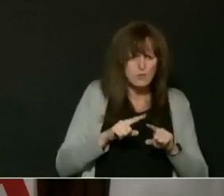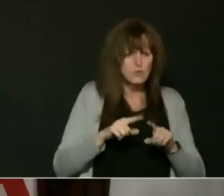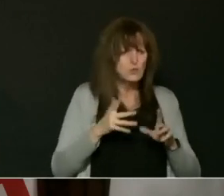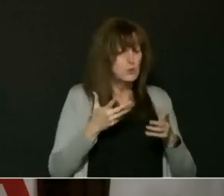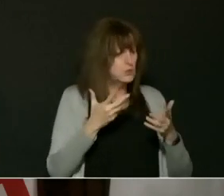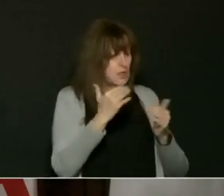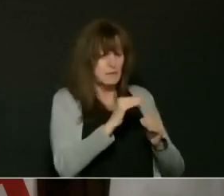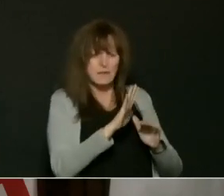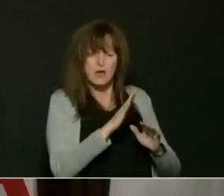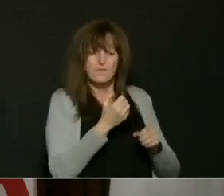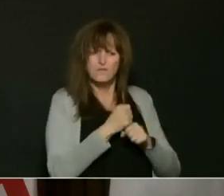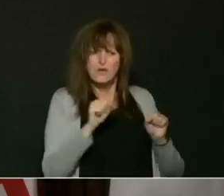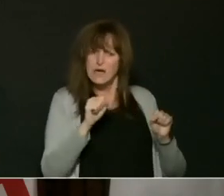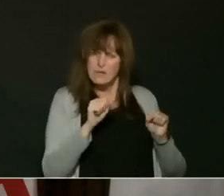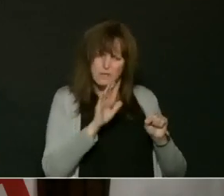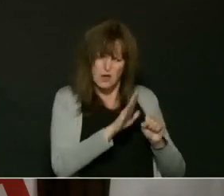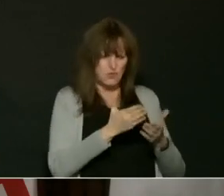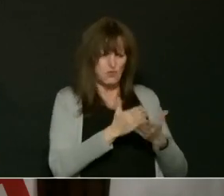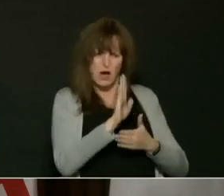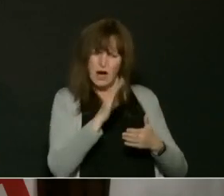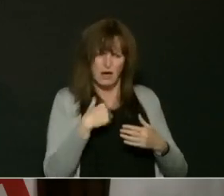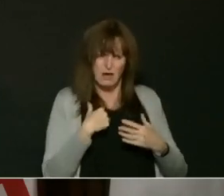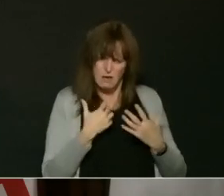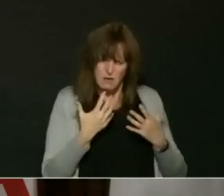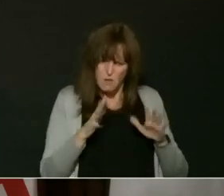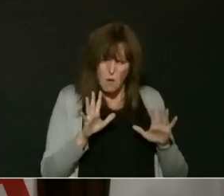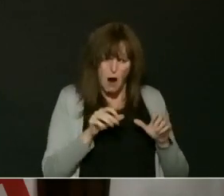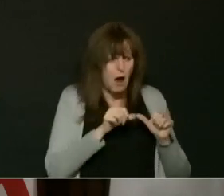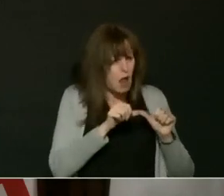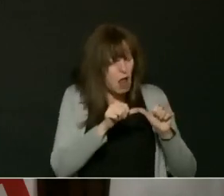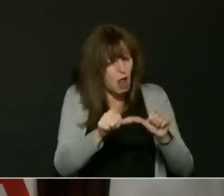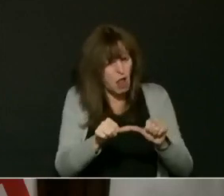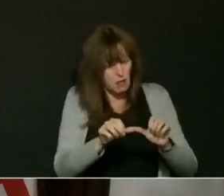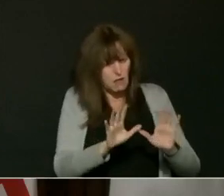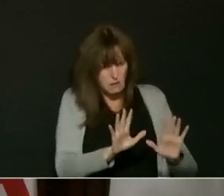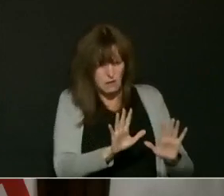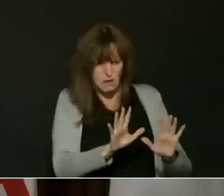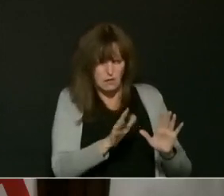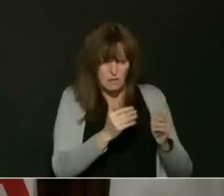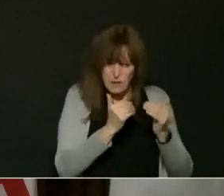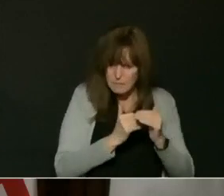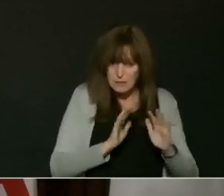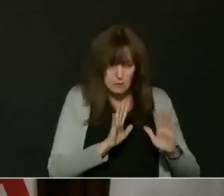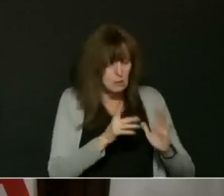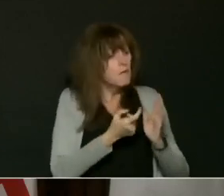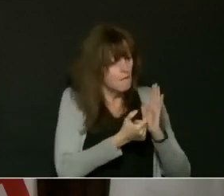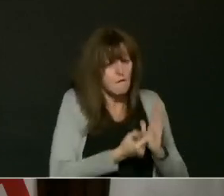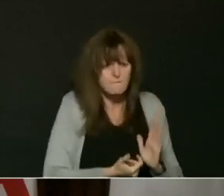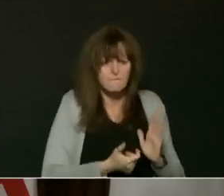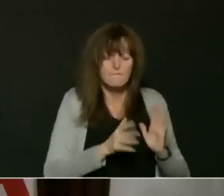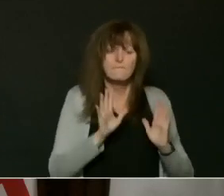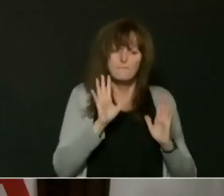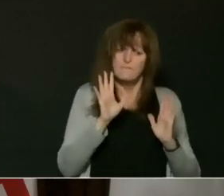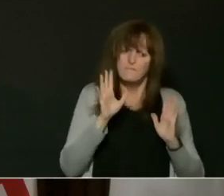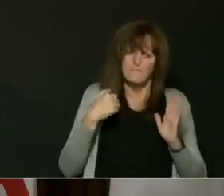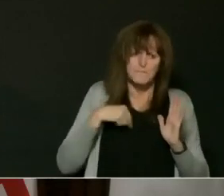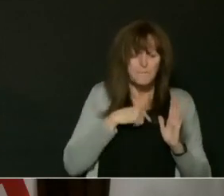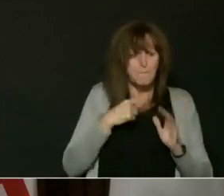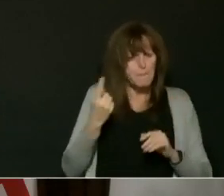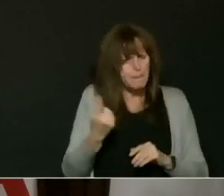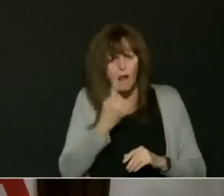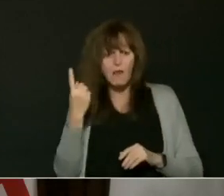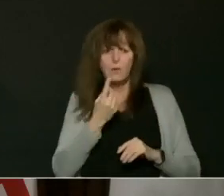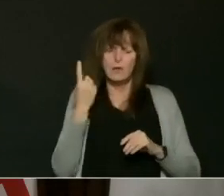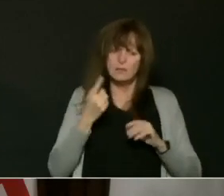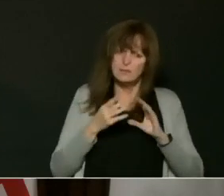that and the implications of public health measures. So we've always said that they should be proportionate to the